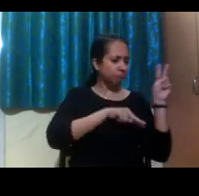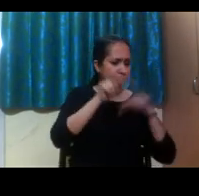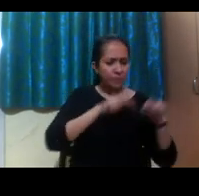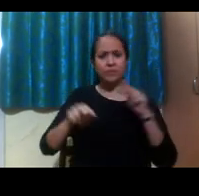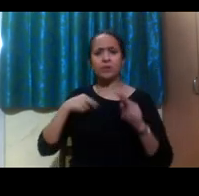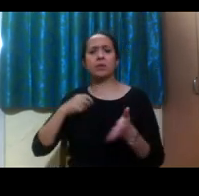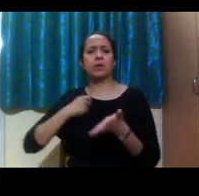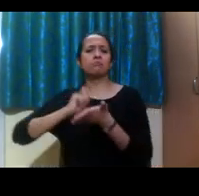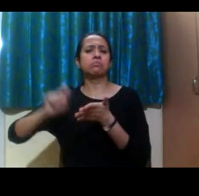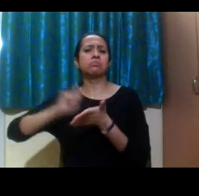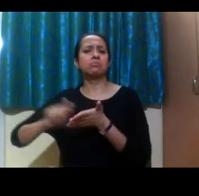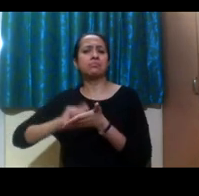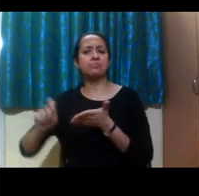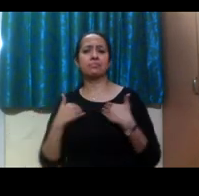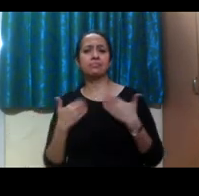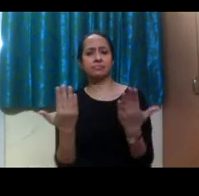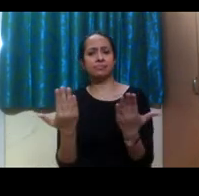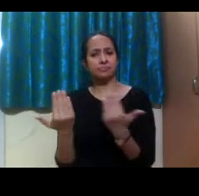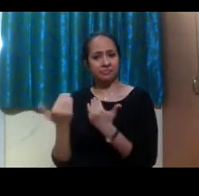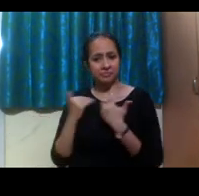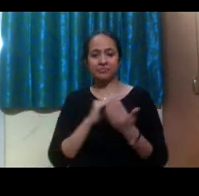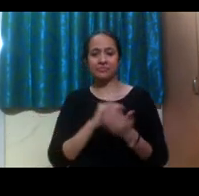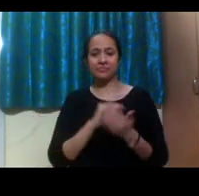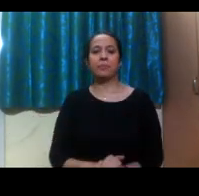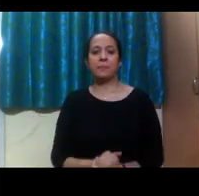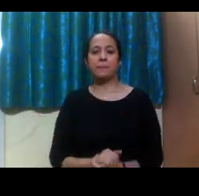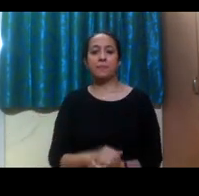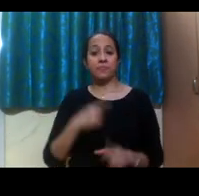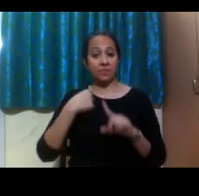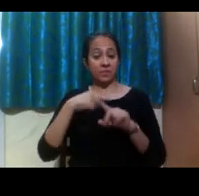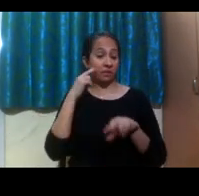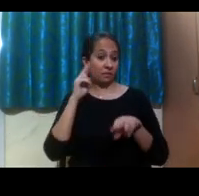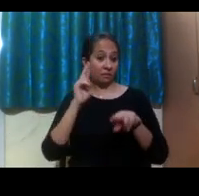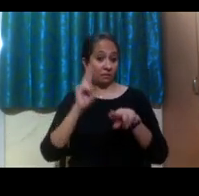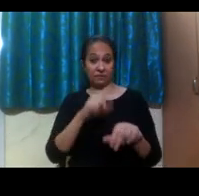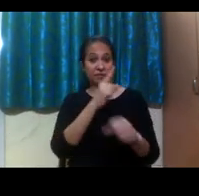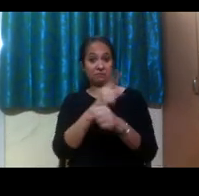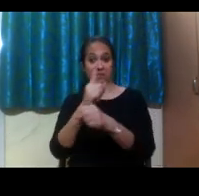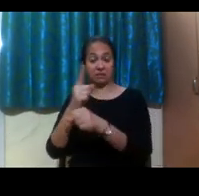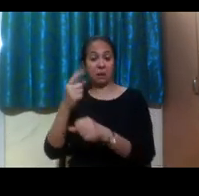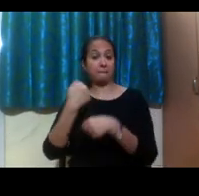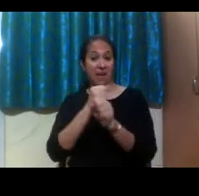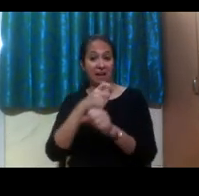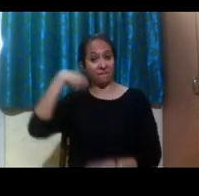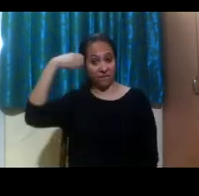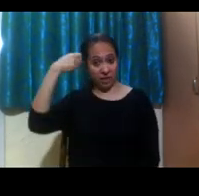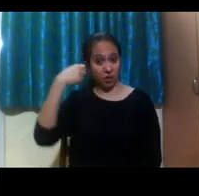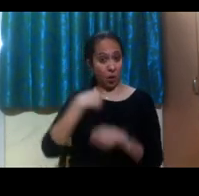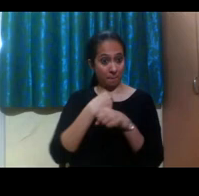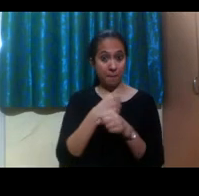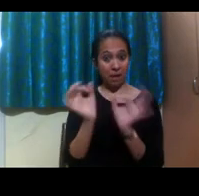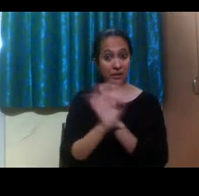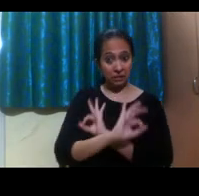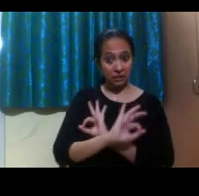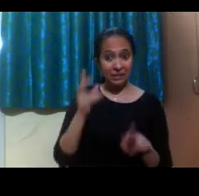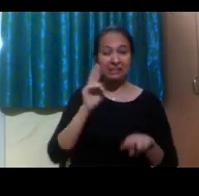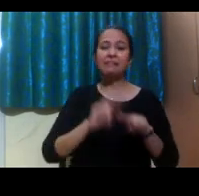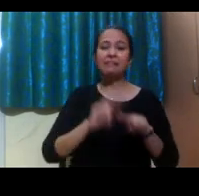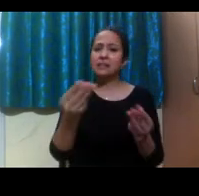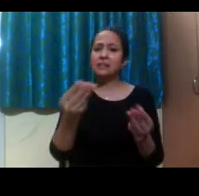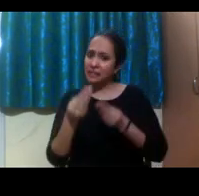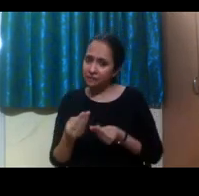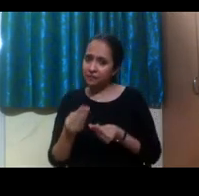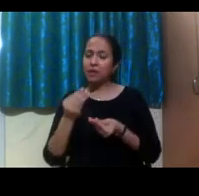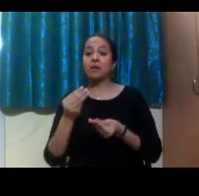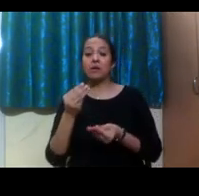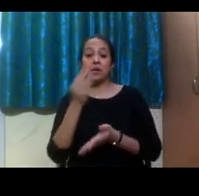accordingly. And if professors have released videos, they would, the disability